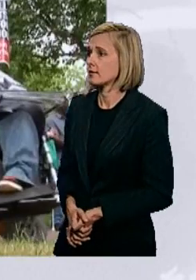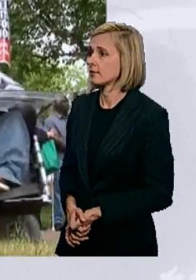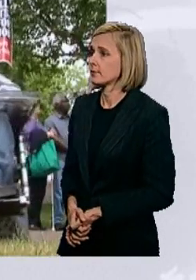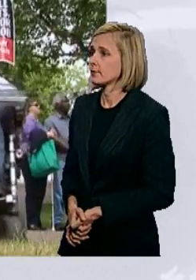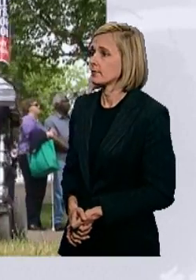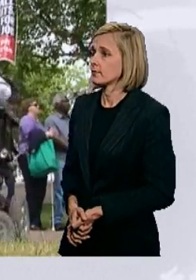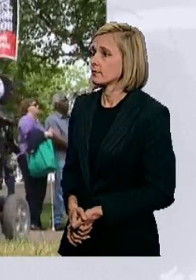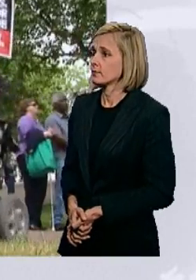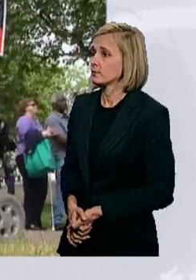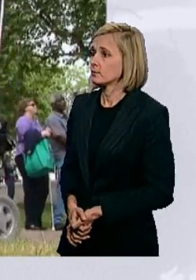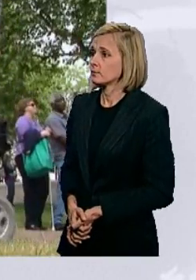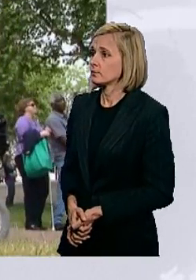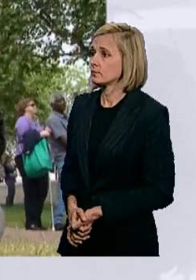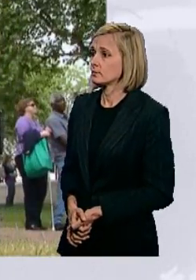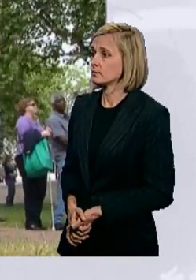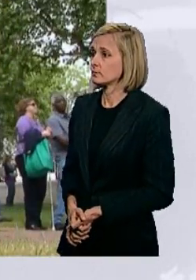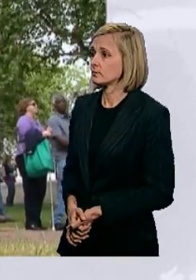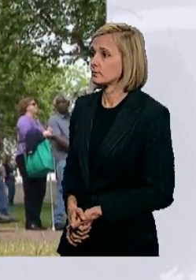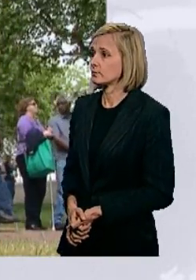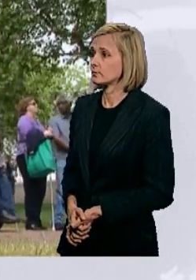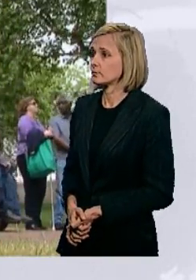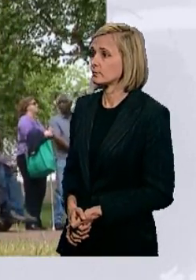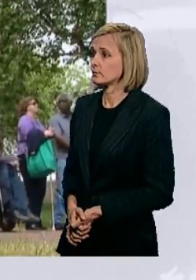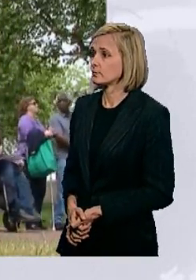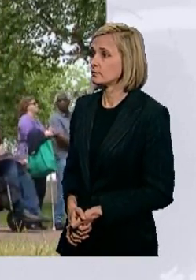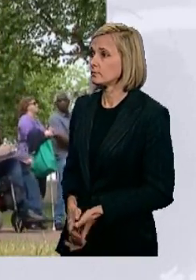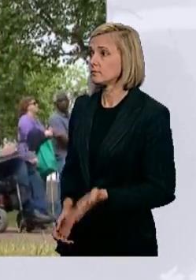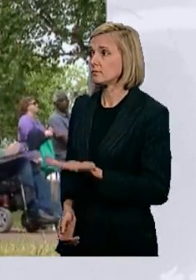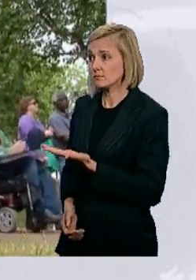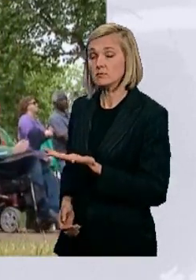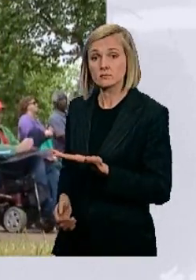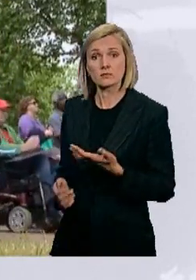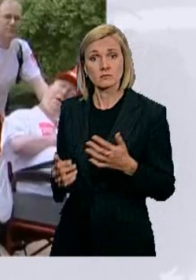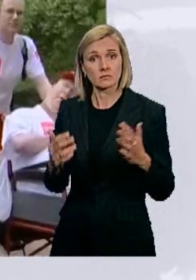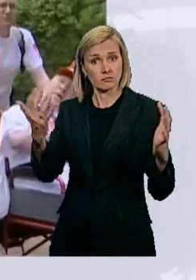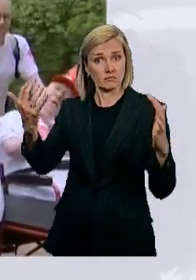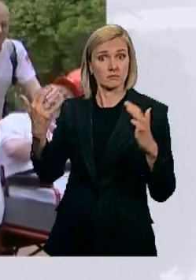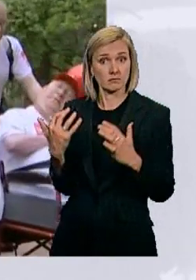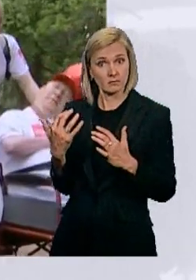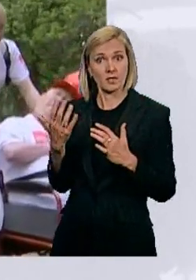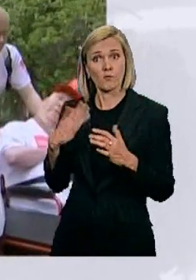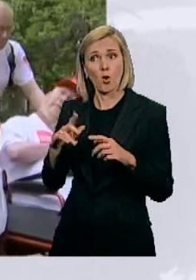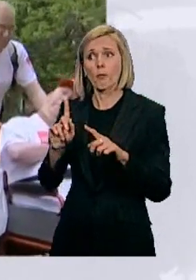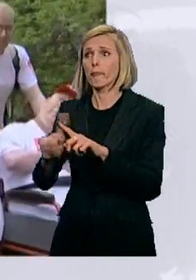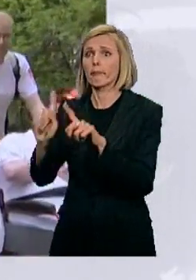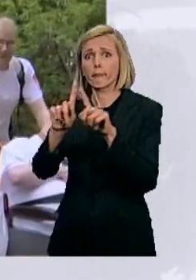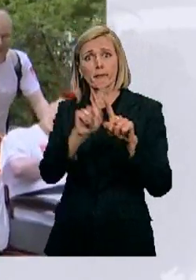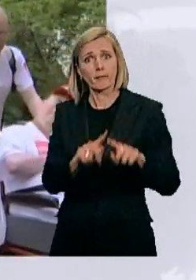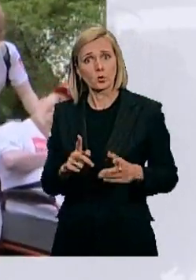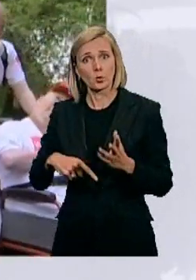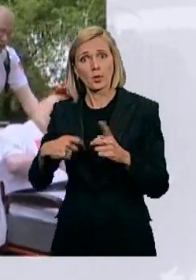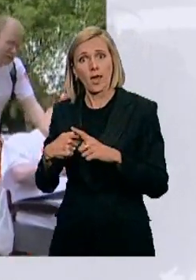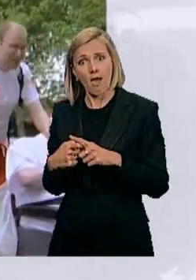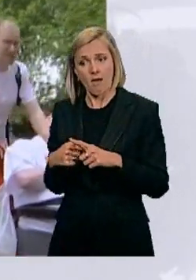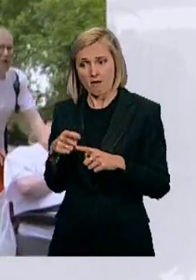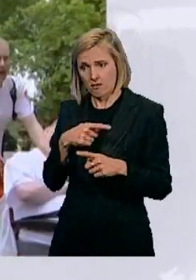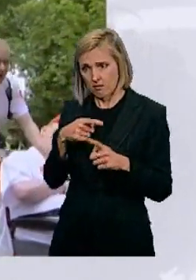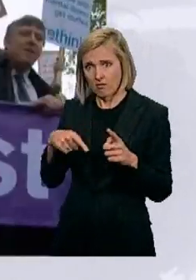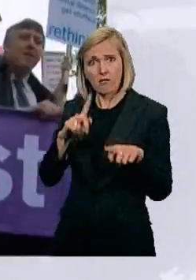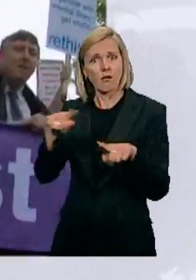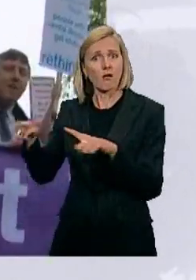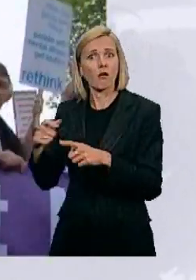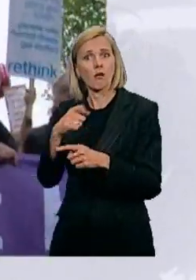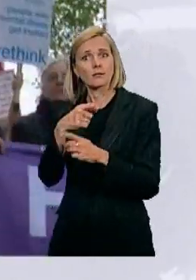they've made the journey from different parts of the country they're living with many different types of disability